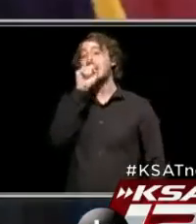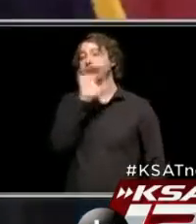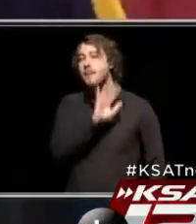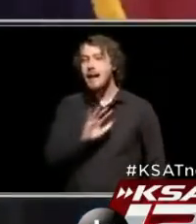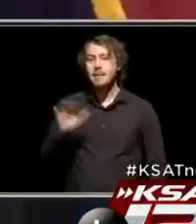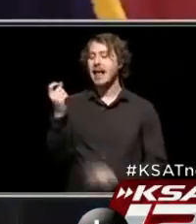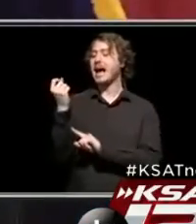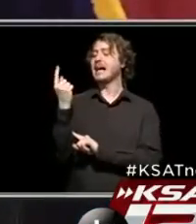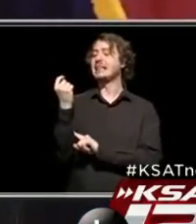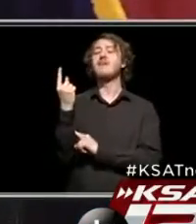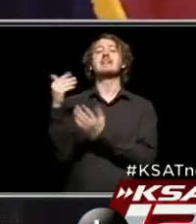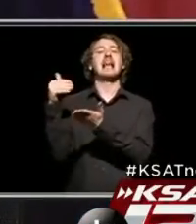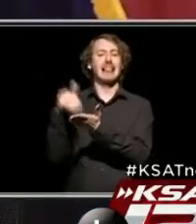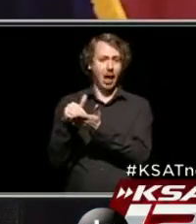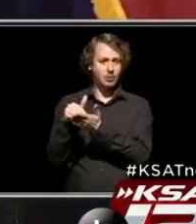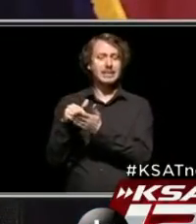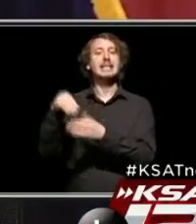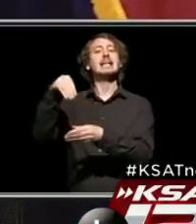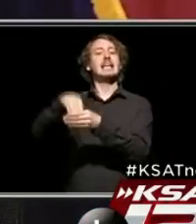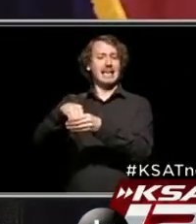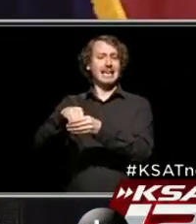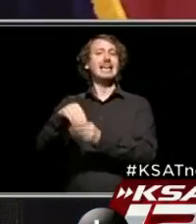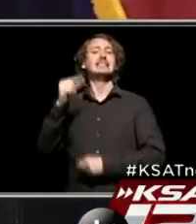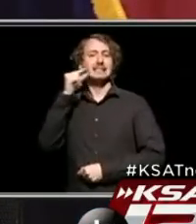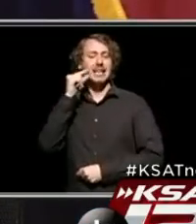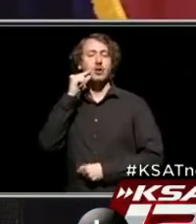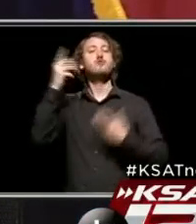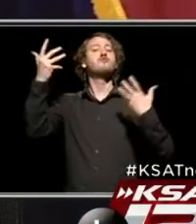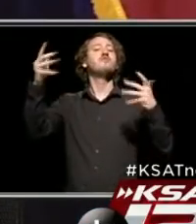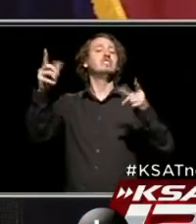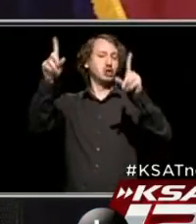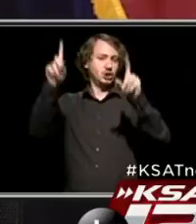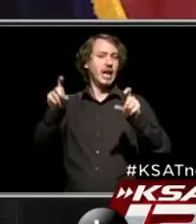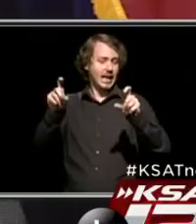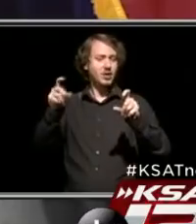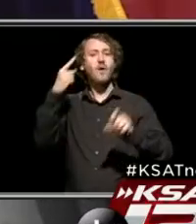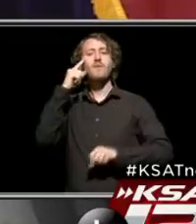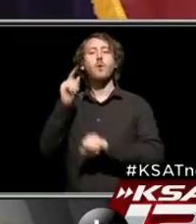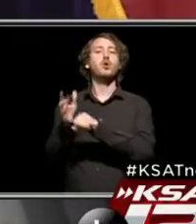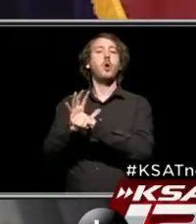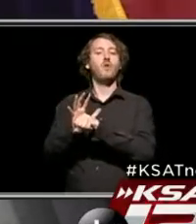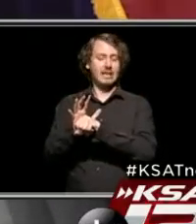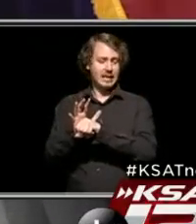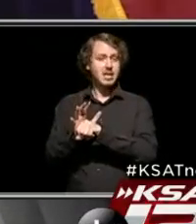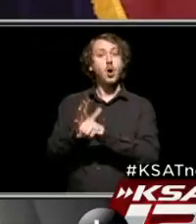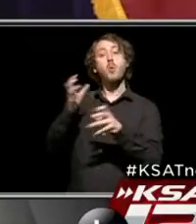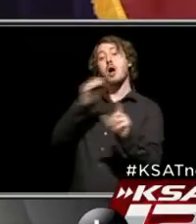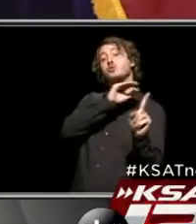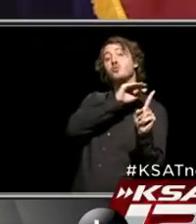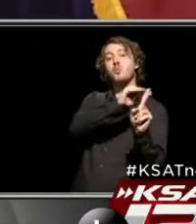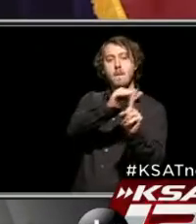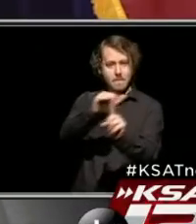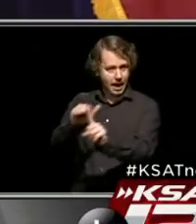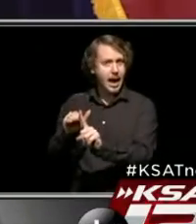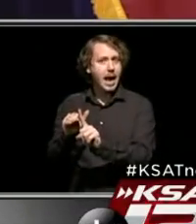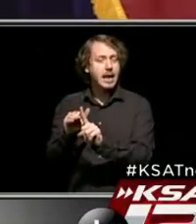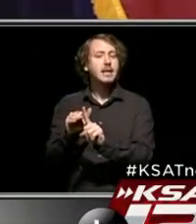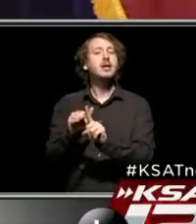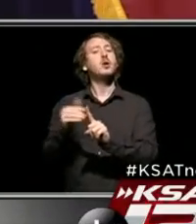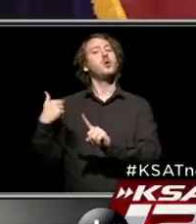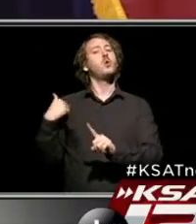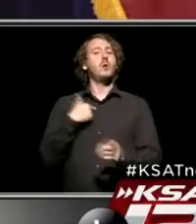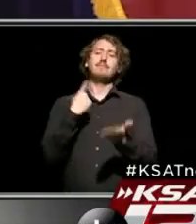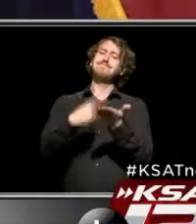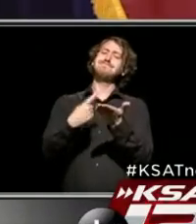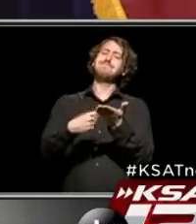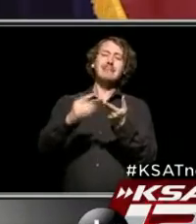,000 people in San Antonio now have been administered tests in San Antonio. I do want to remind folks that, you know, we talk about